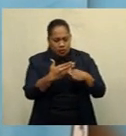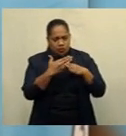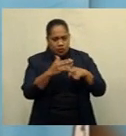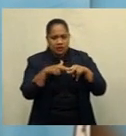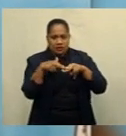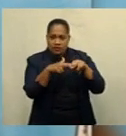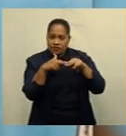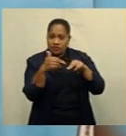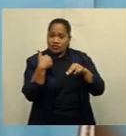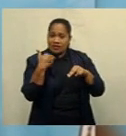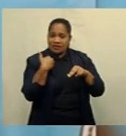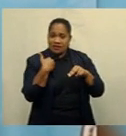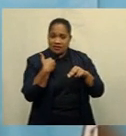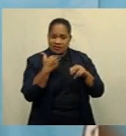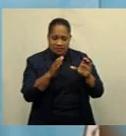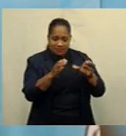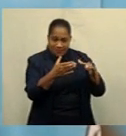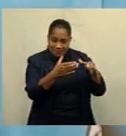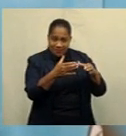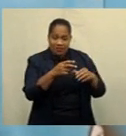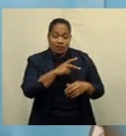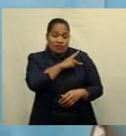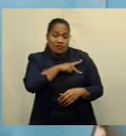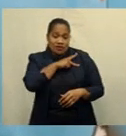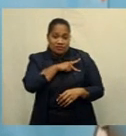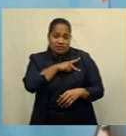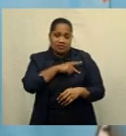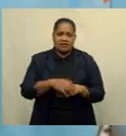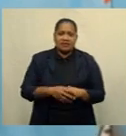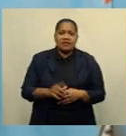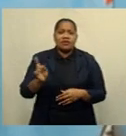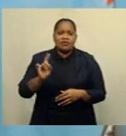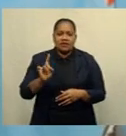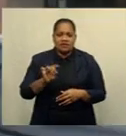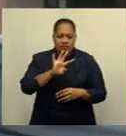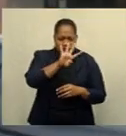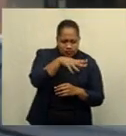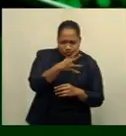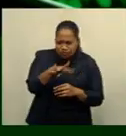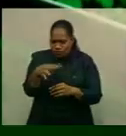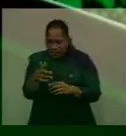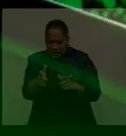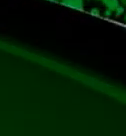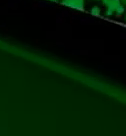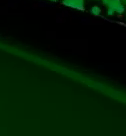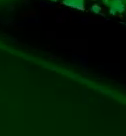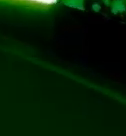Fiji's health care professionals in tracking and containing COVID-19.